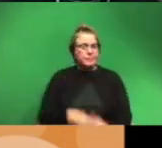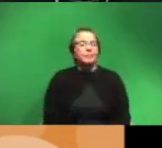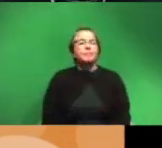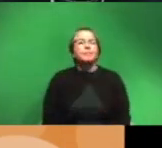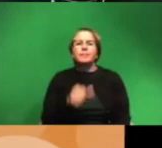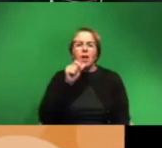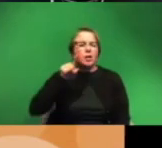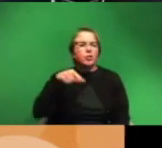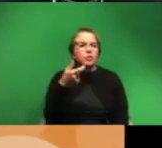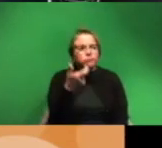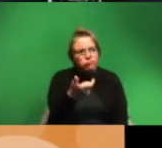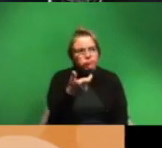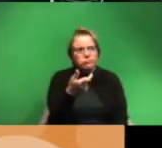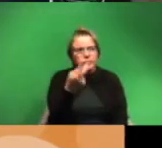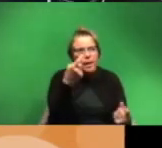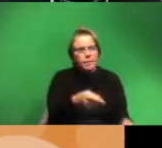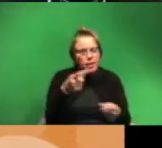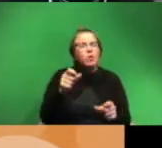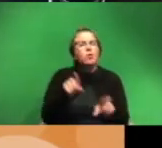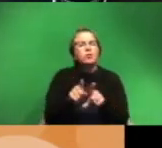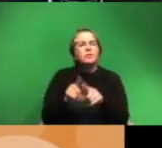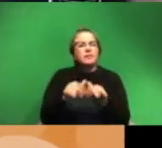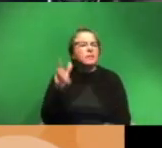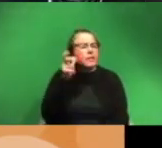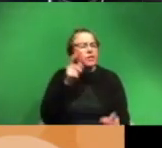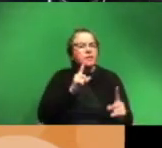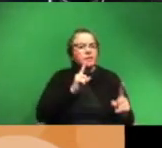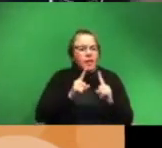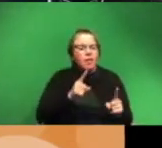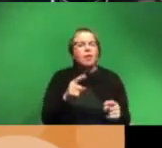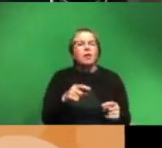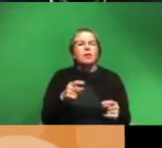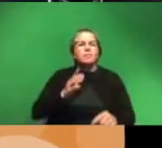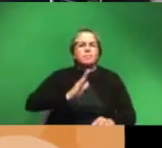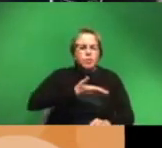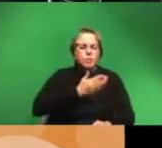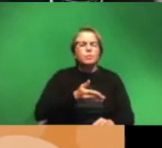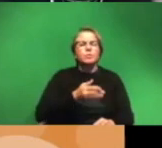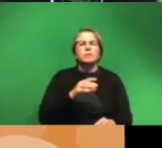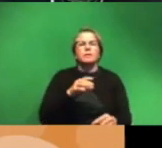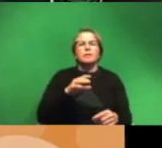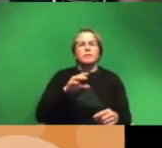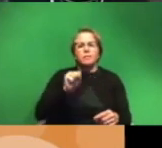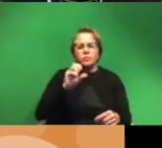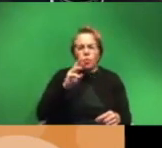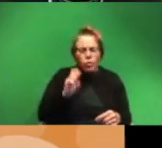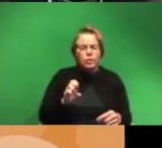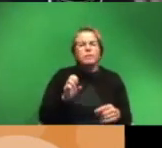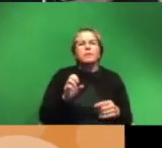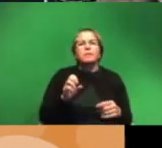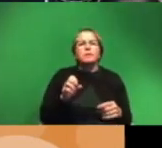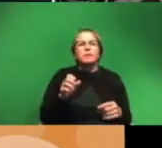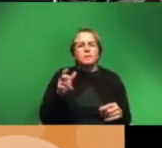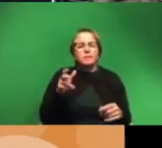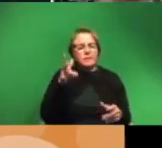just watching things happen you're also hearing the dialogue you're taking the music the score that's chosen you're taking in any sound effects